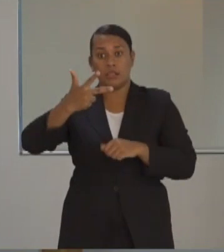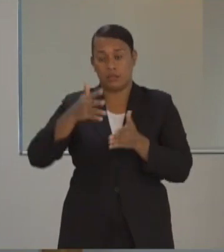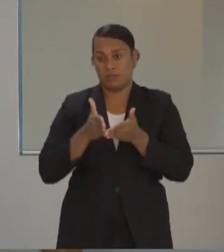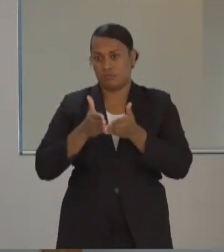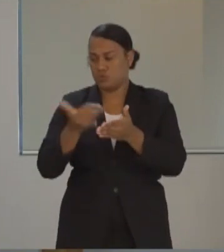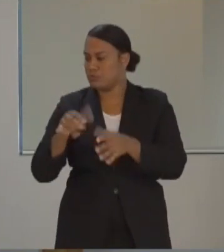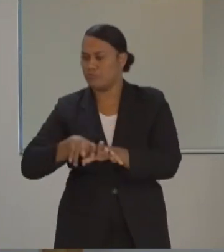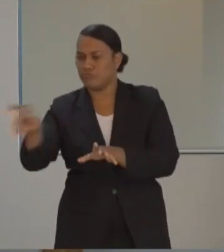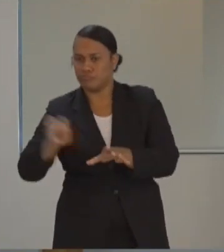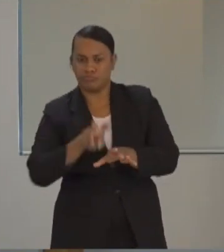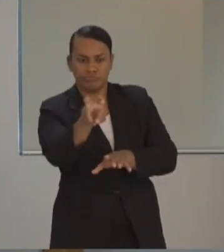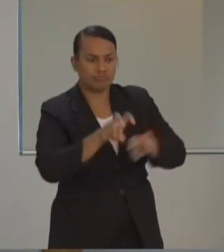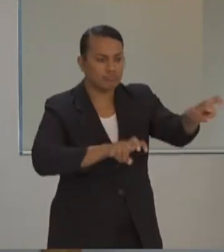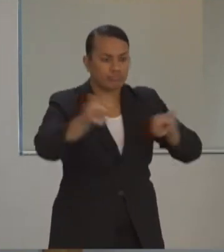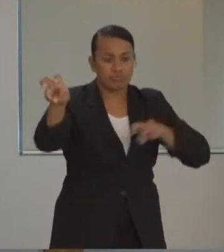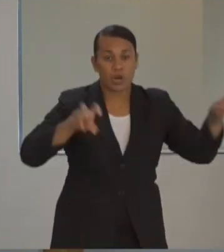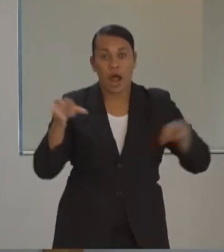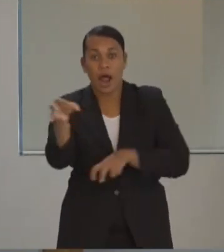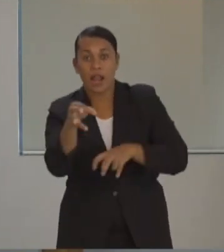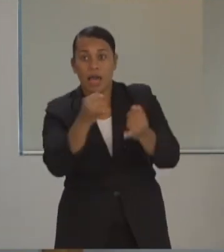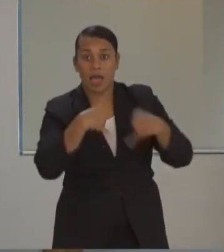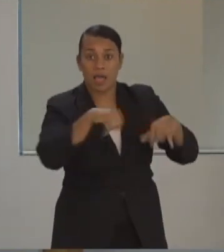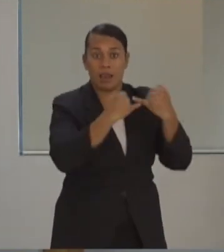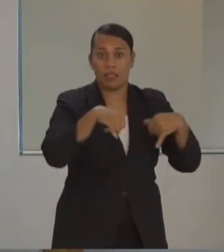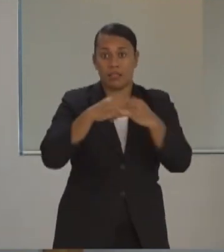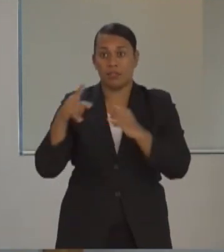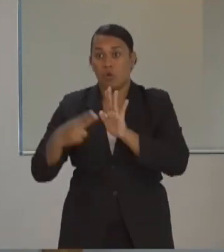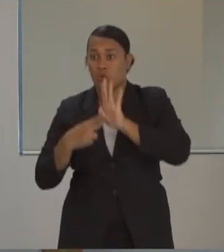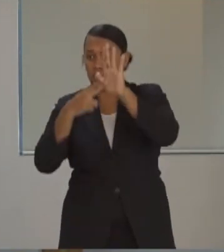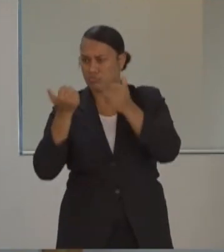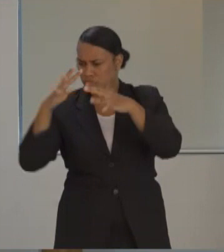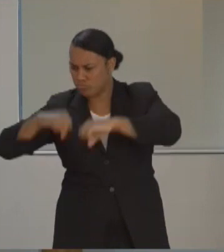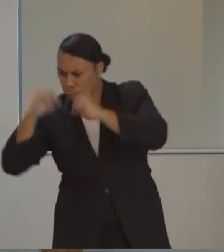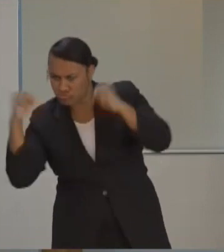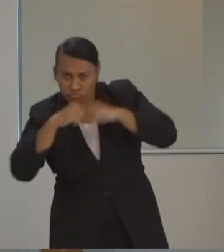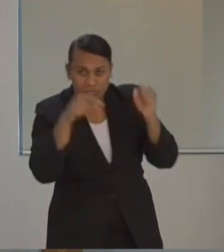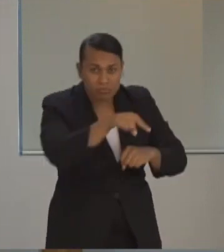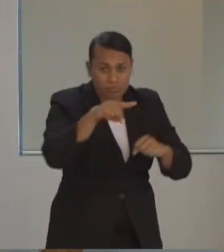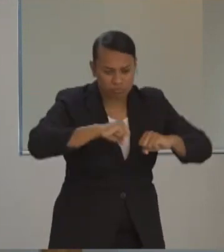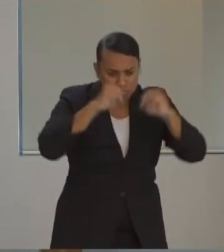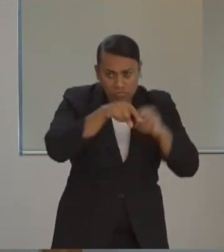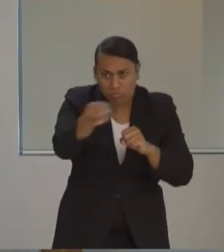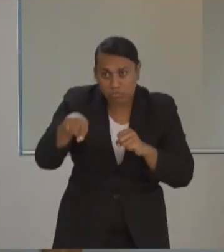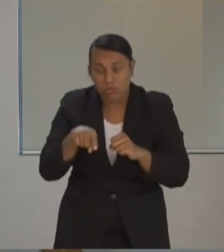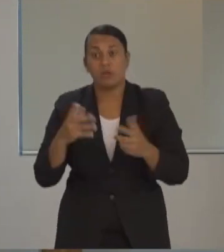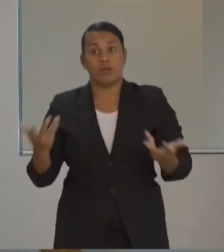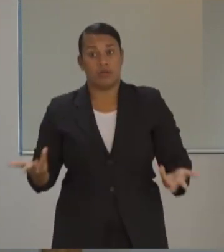response teams have surveyed damage. The scale of the devastation is becoming more clear.